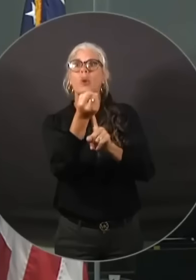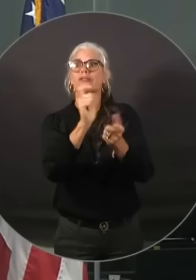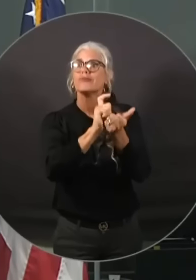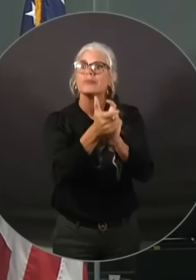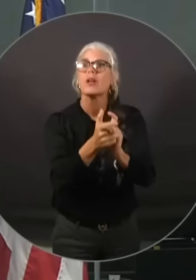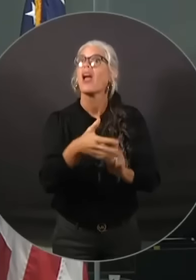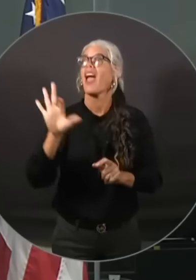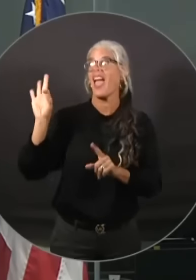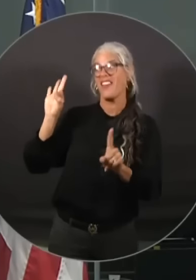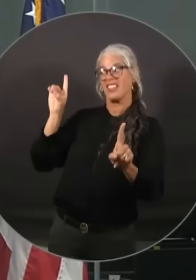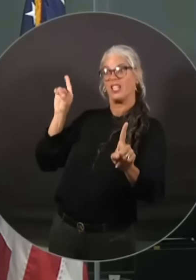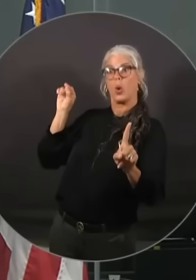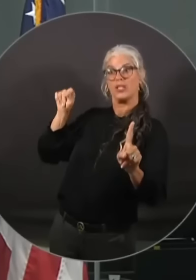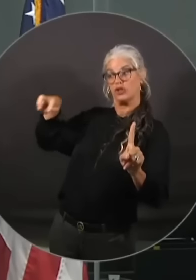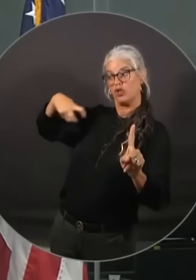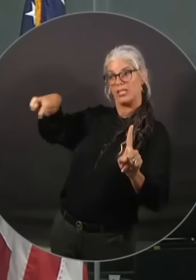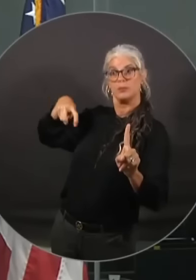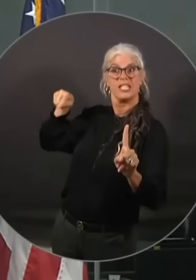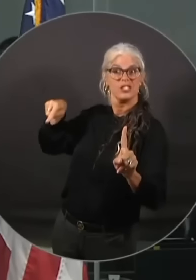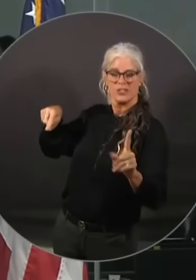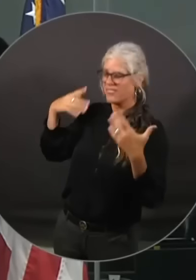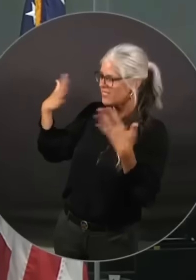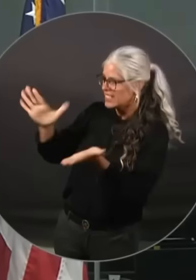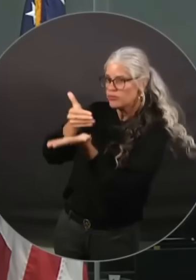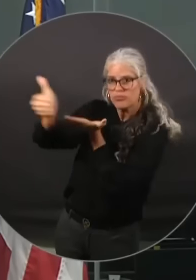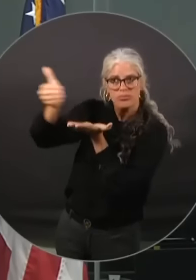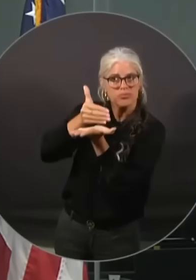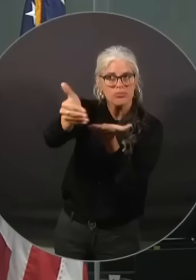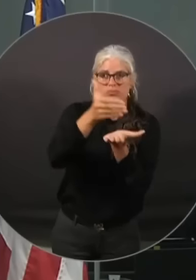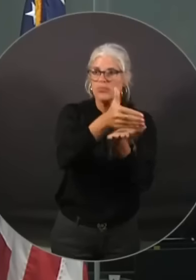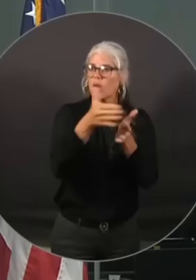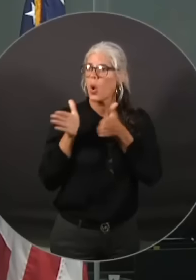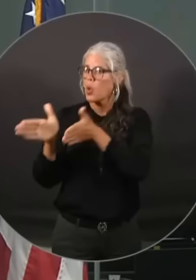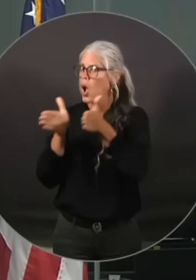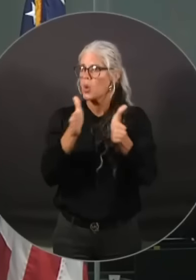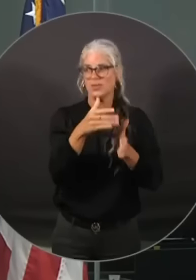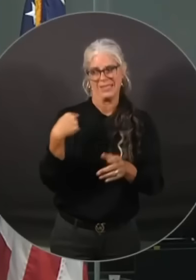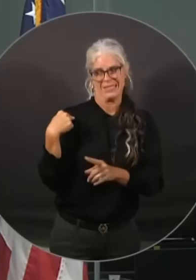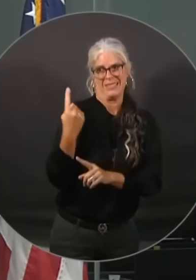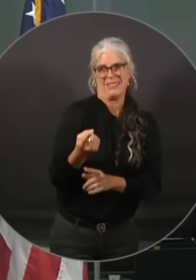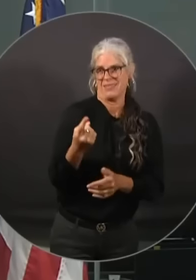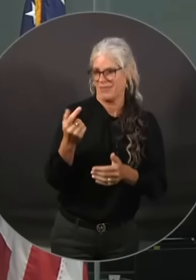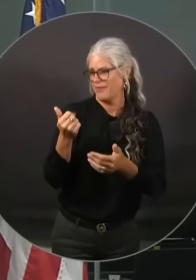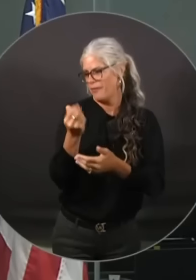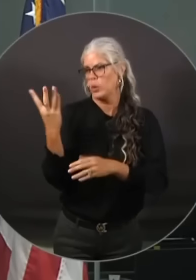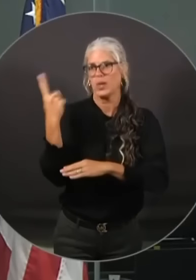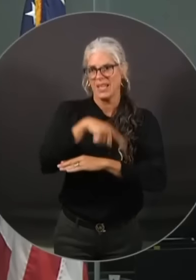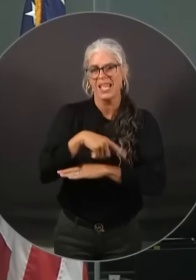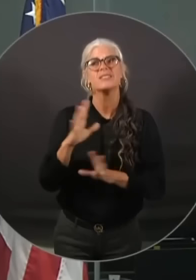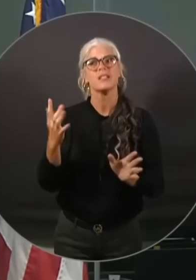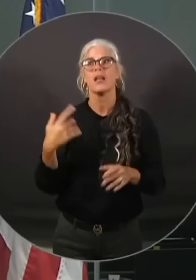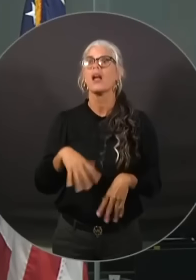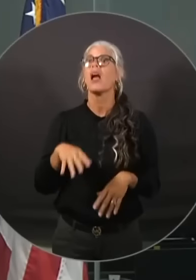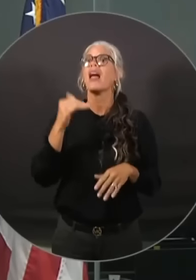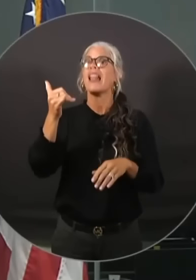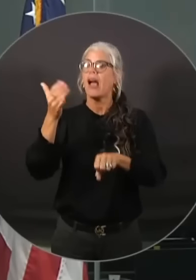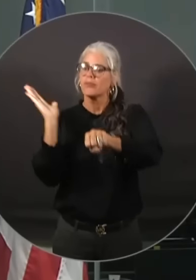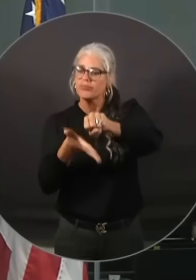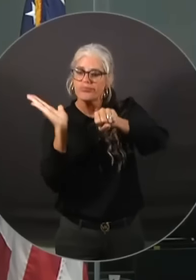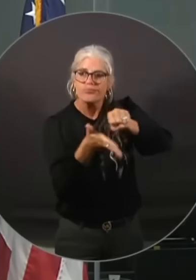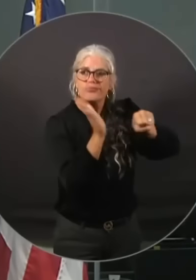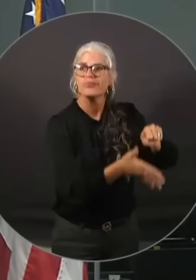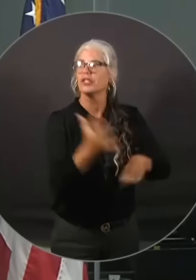clearing roads and shoulders for the last few days. Cut and toss efforts to clear roadways and highways will